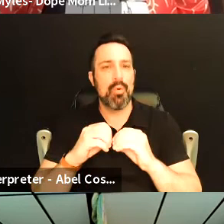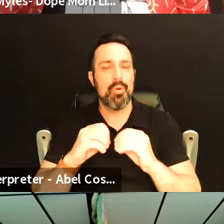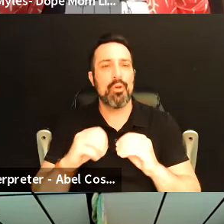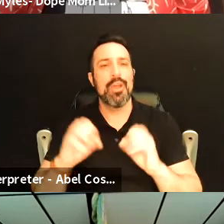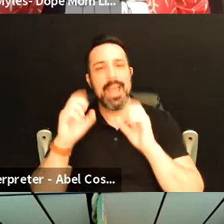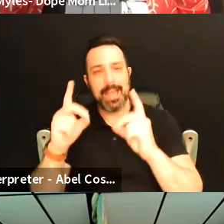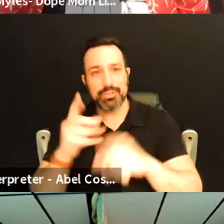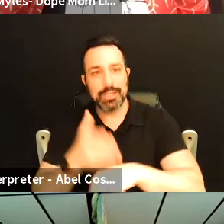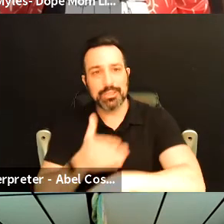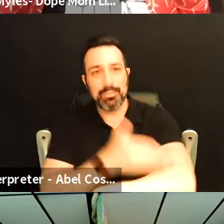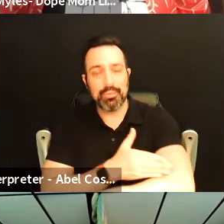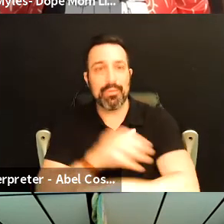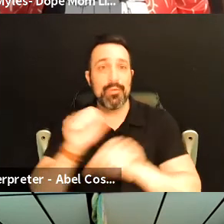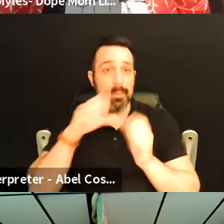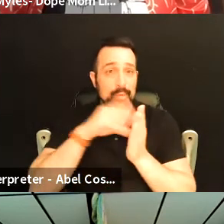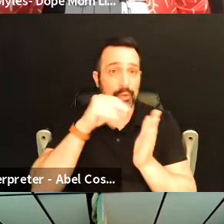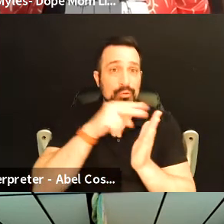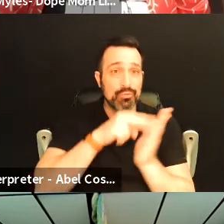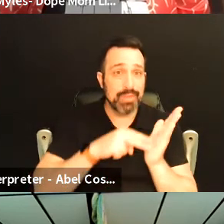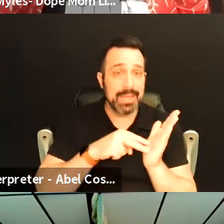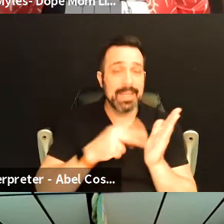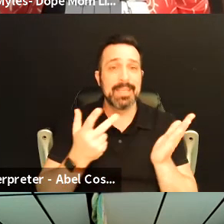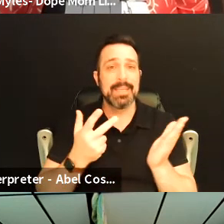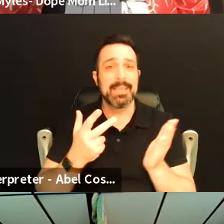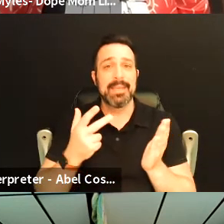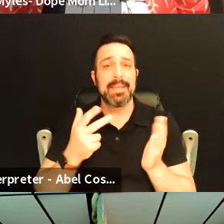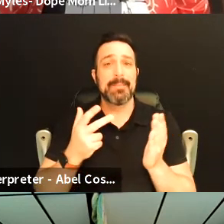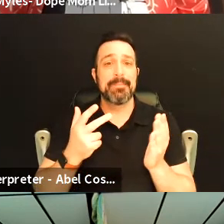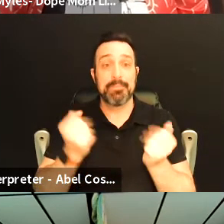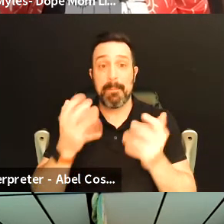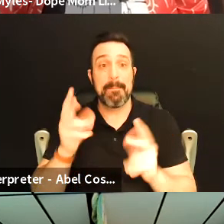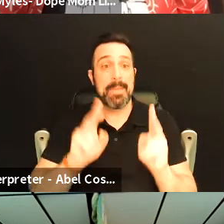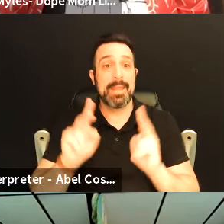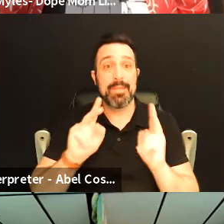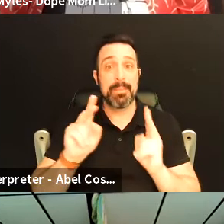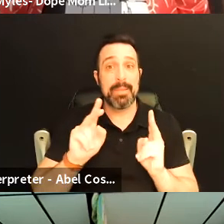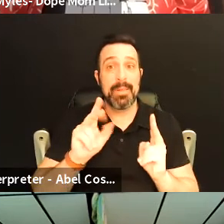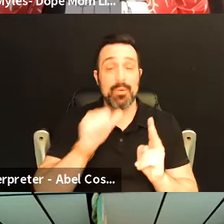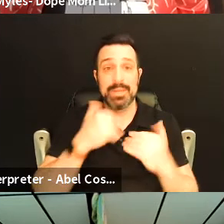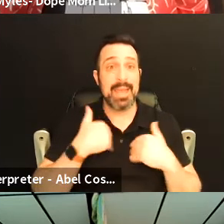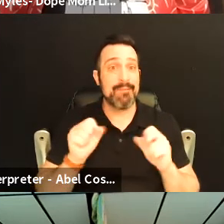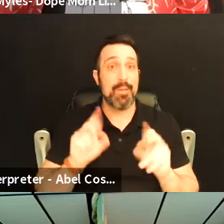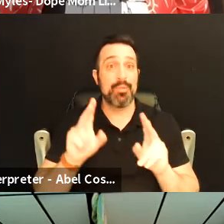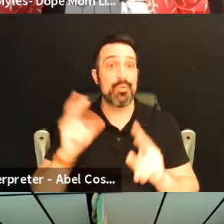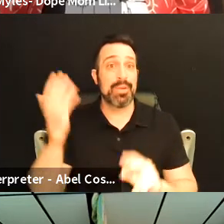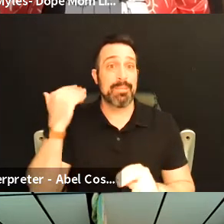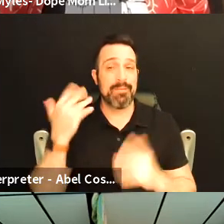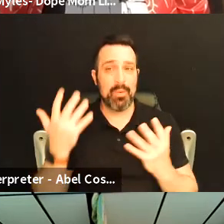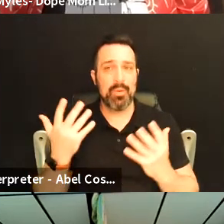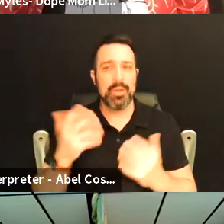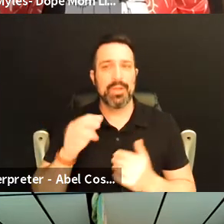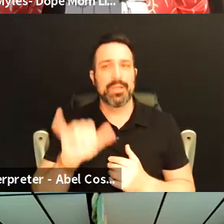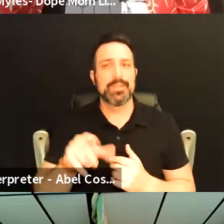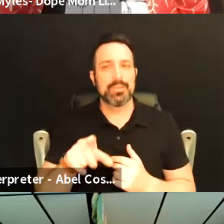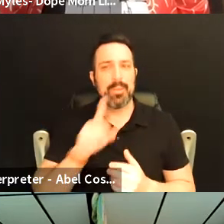improved they were able to learn to read um and many many of the people that didn't have that opportunity before so that was just